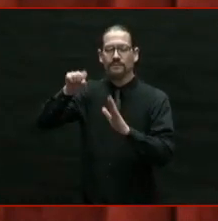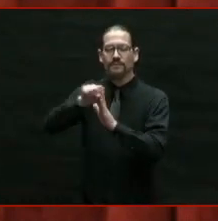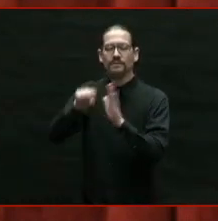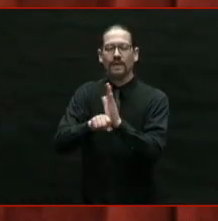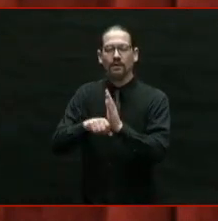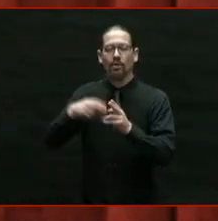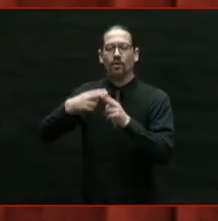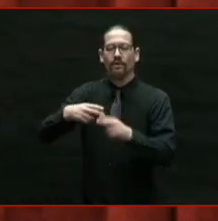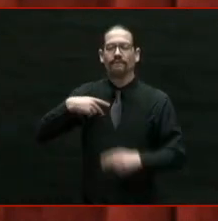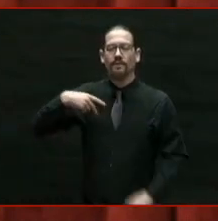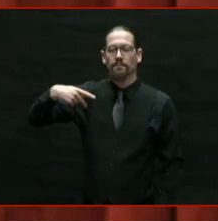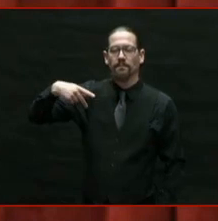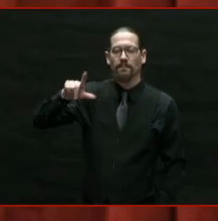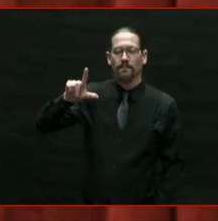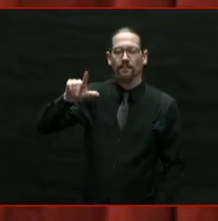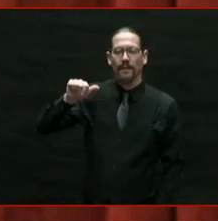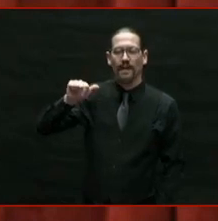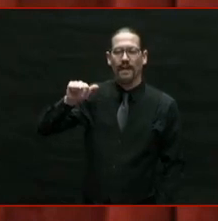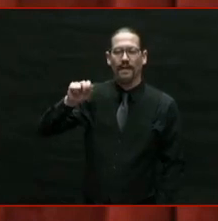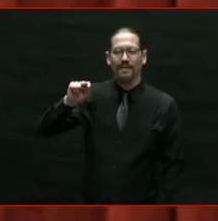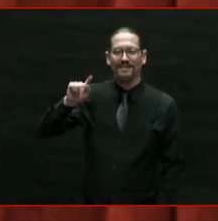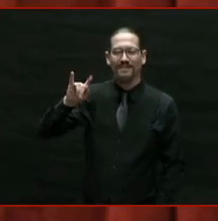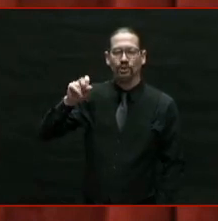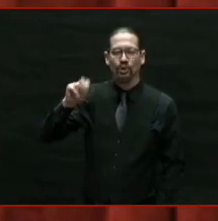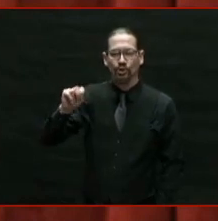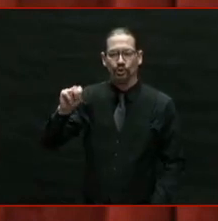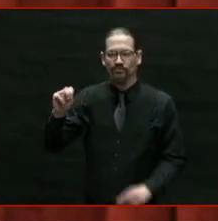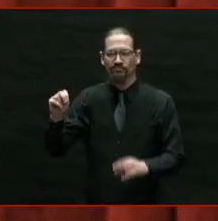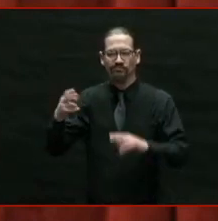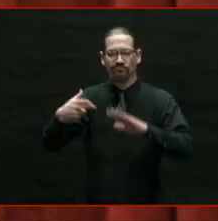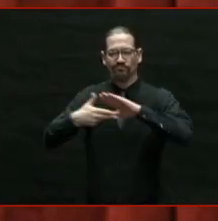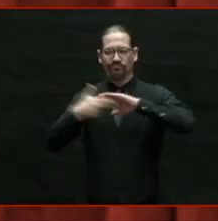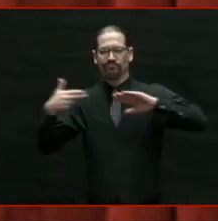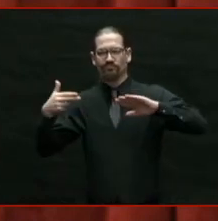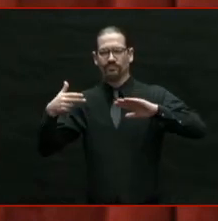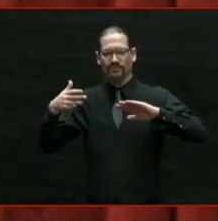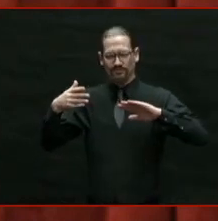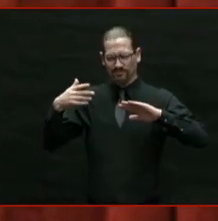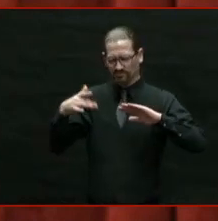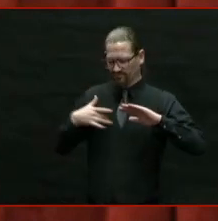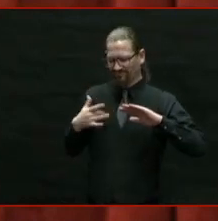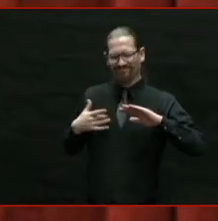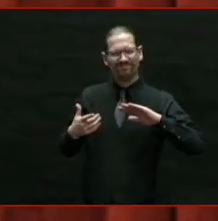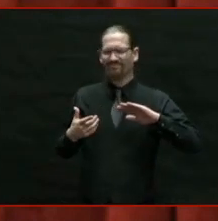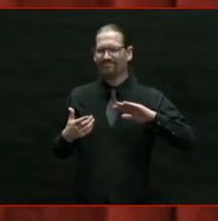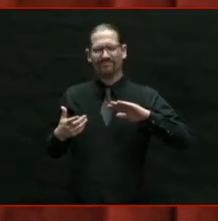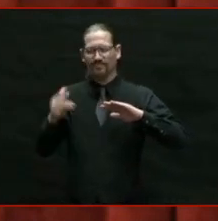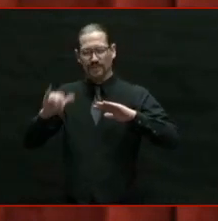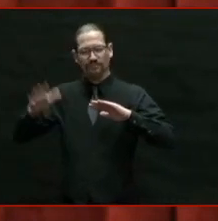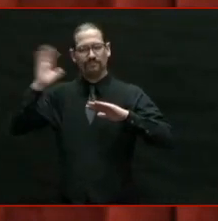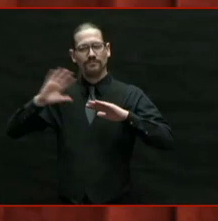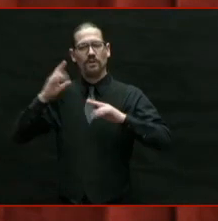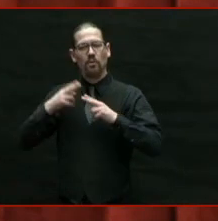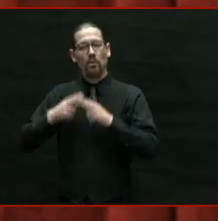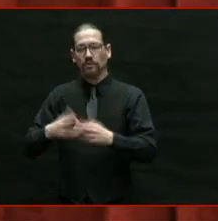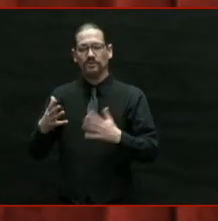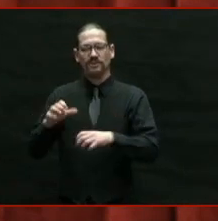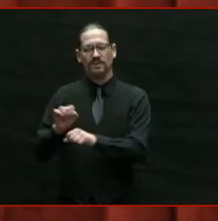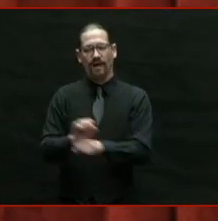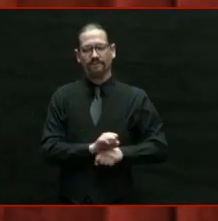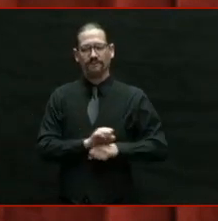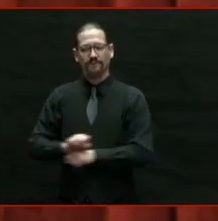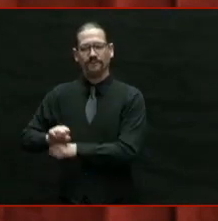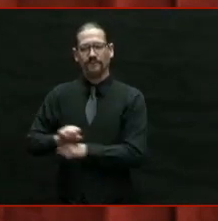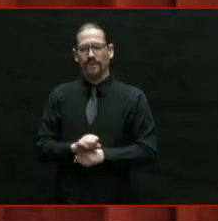associated with the ugliest time in our nation and in our state's history. And we can't change our past.